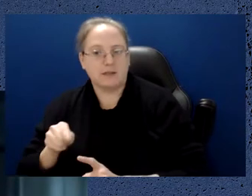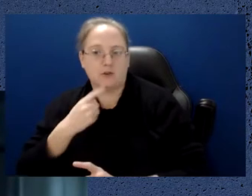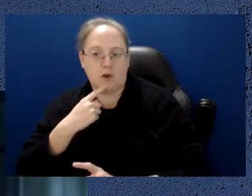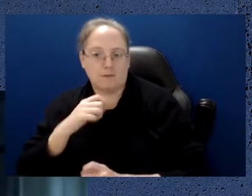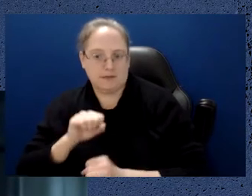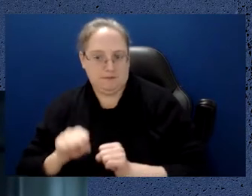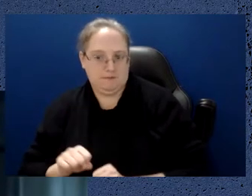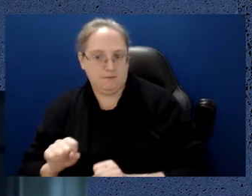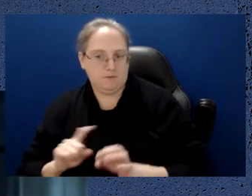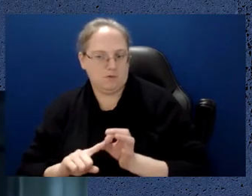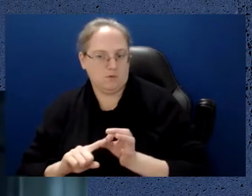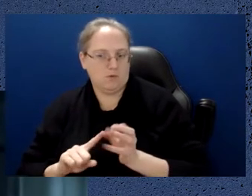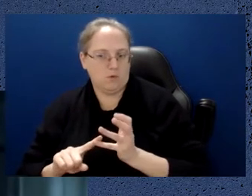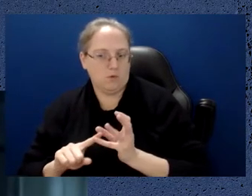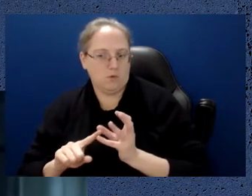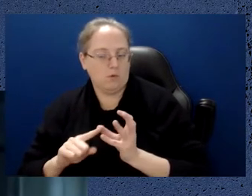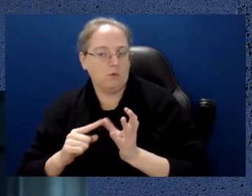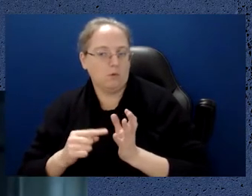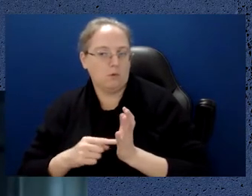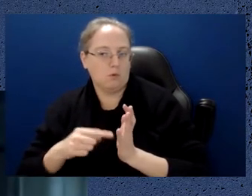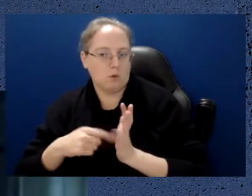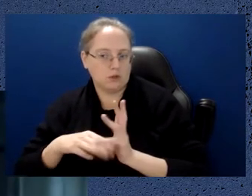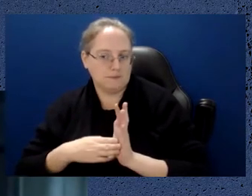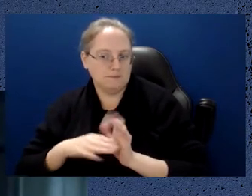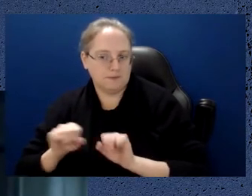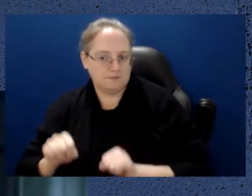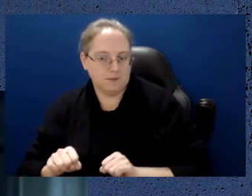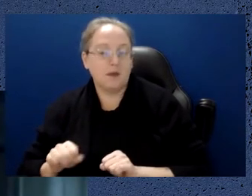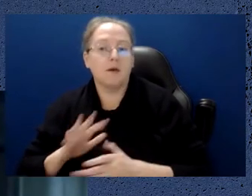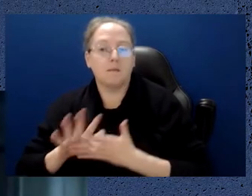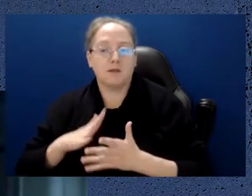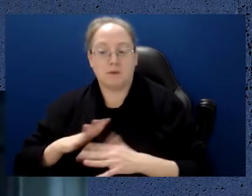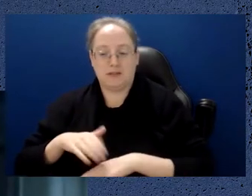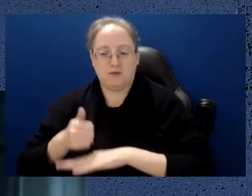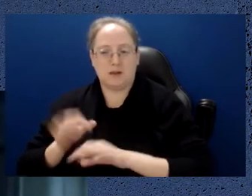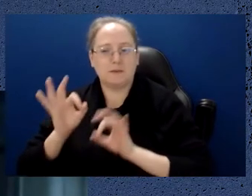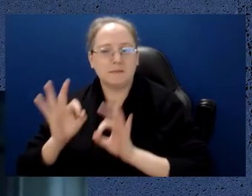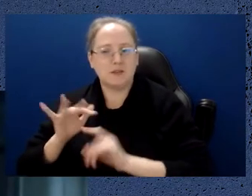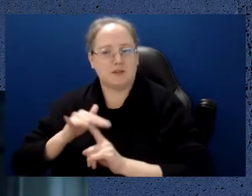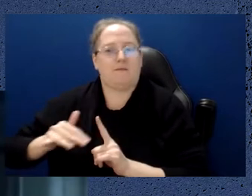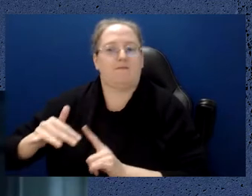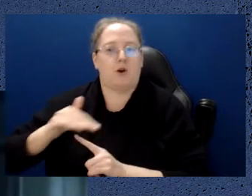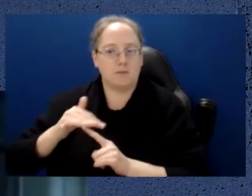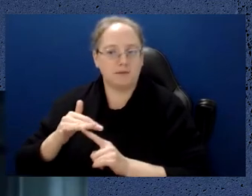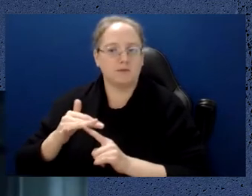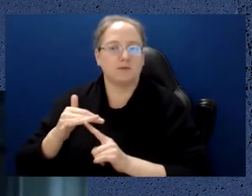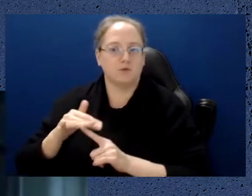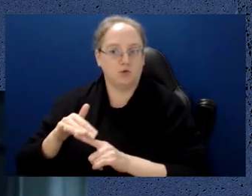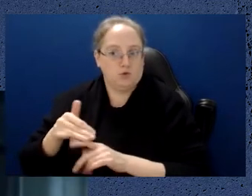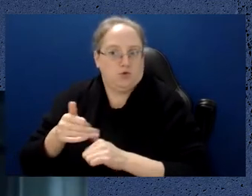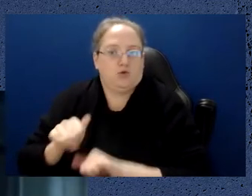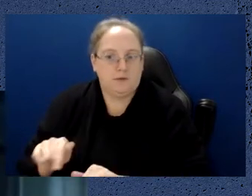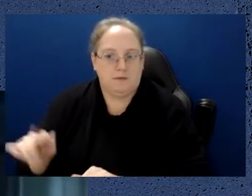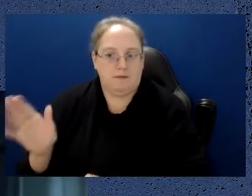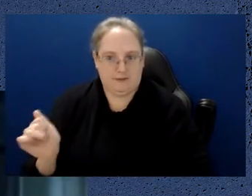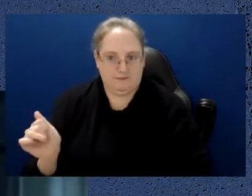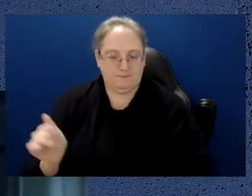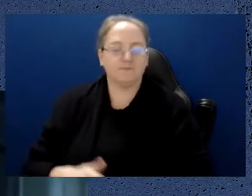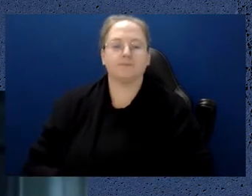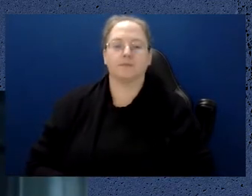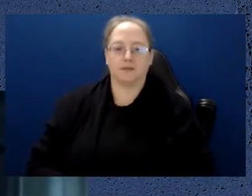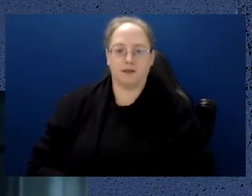systems. And that means that you have to create special conditions in order to use them. But